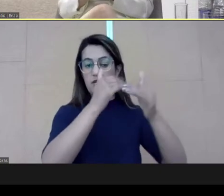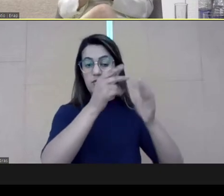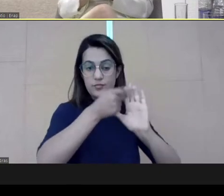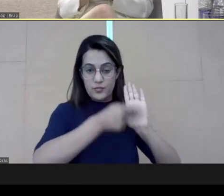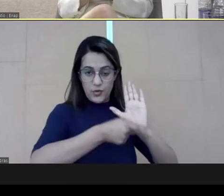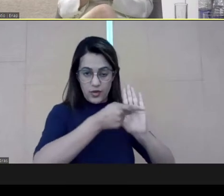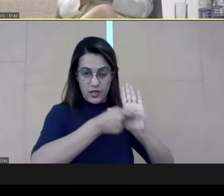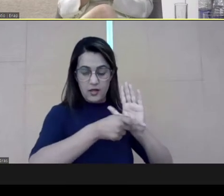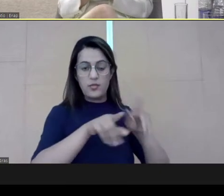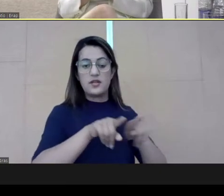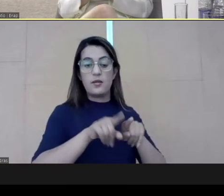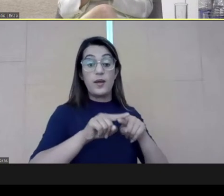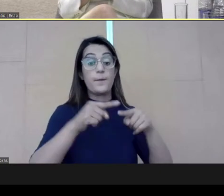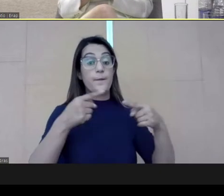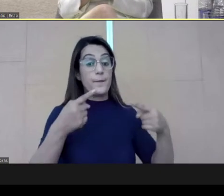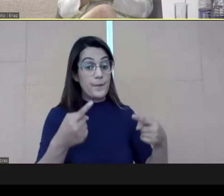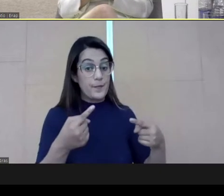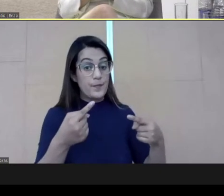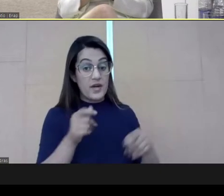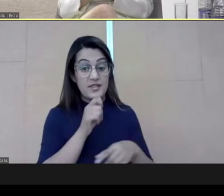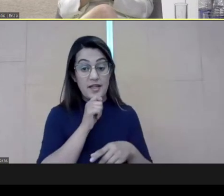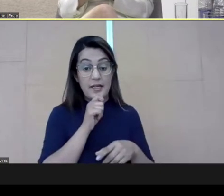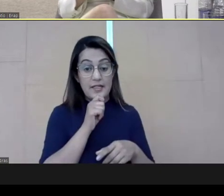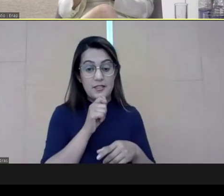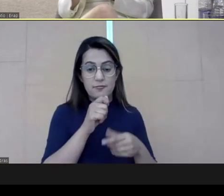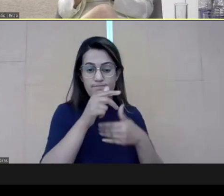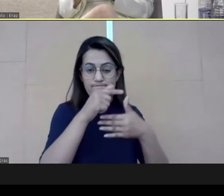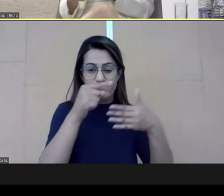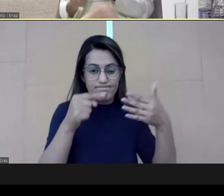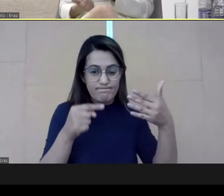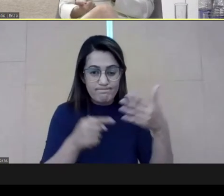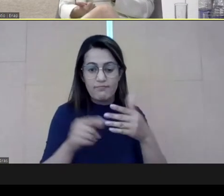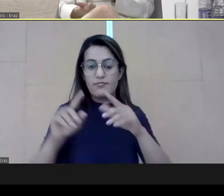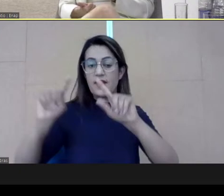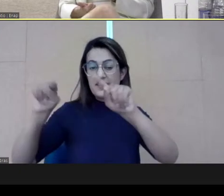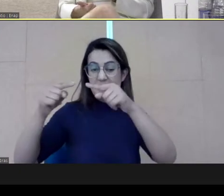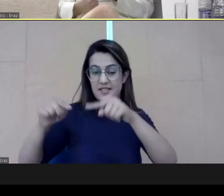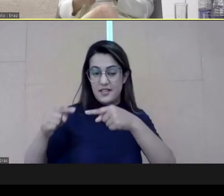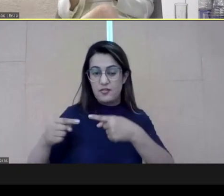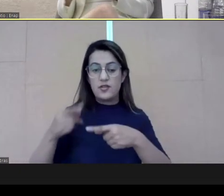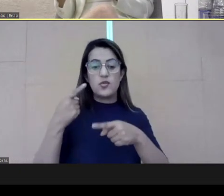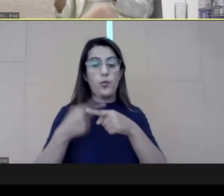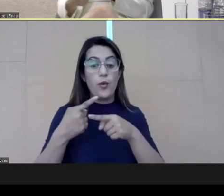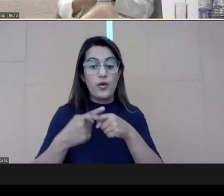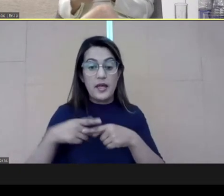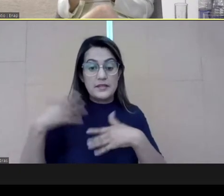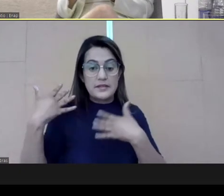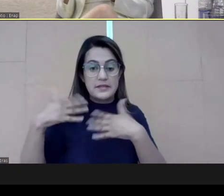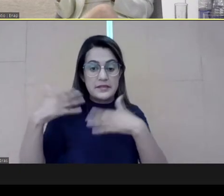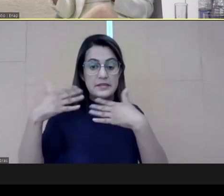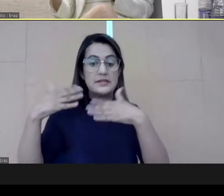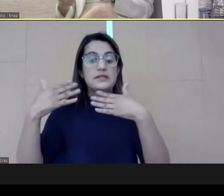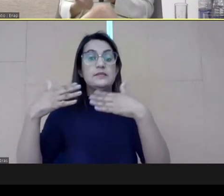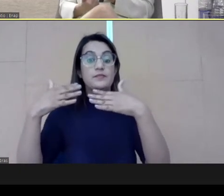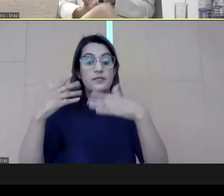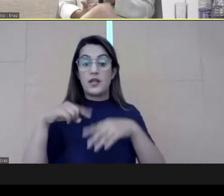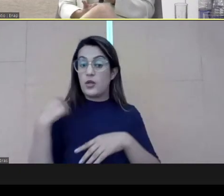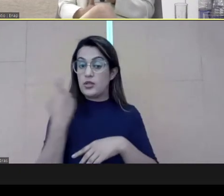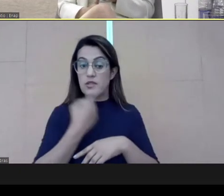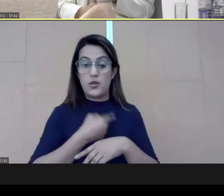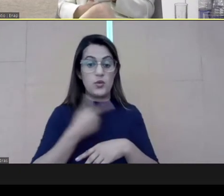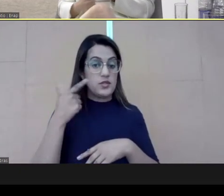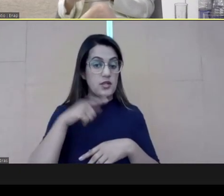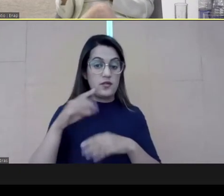developed in the scope of the program, but we still had many challenges because it's a costly project we